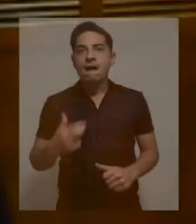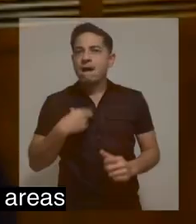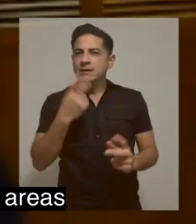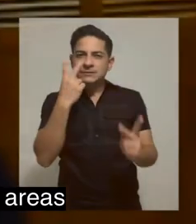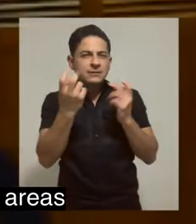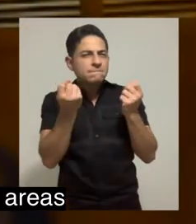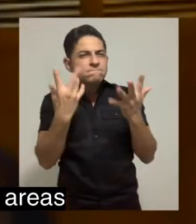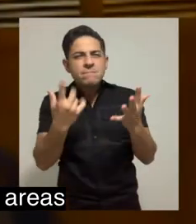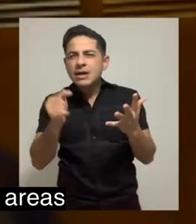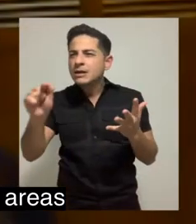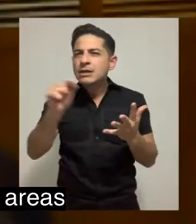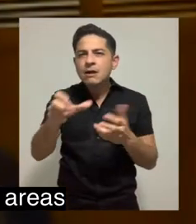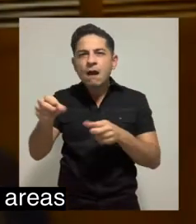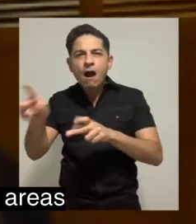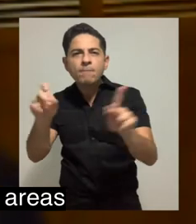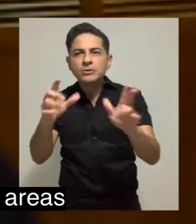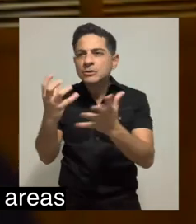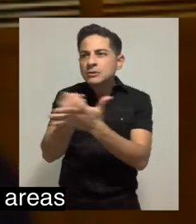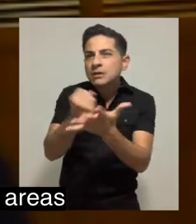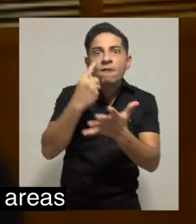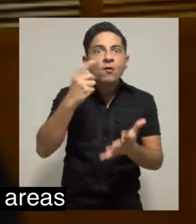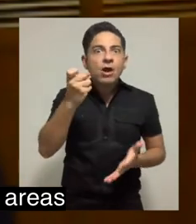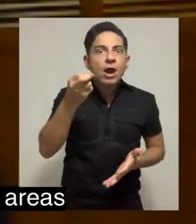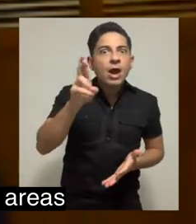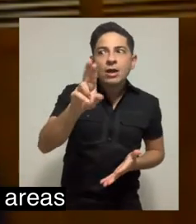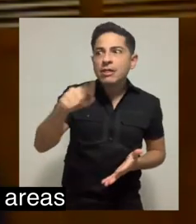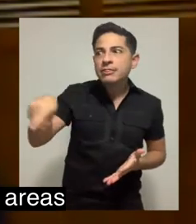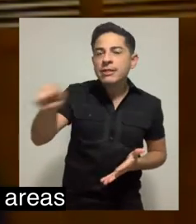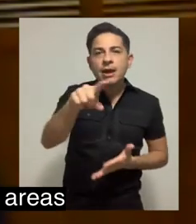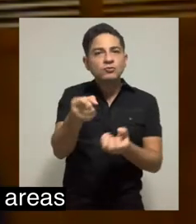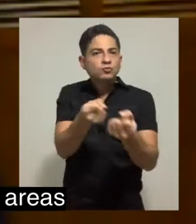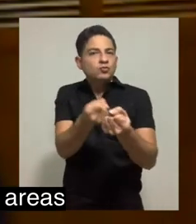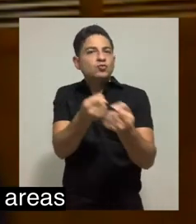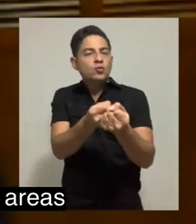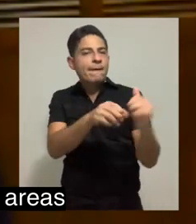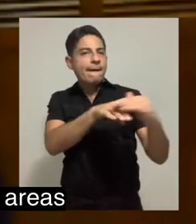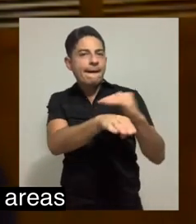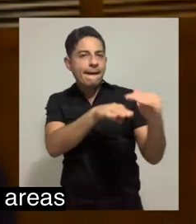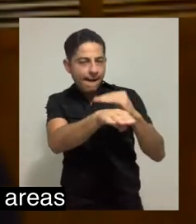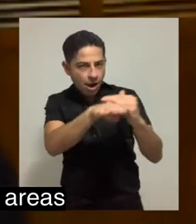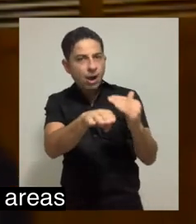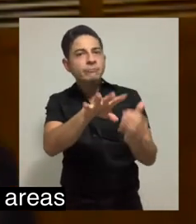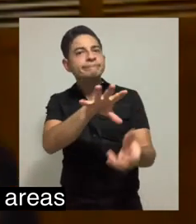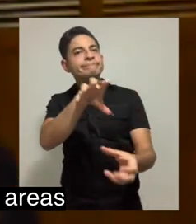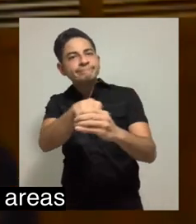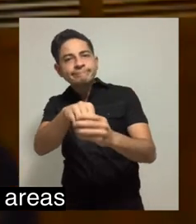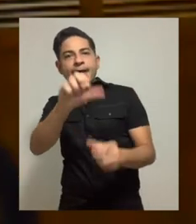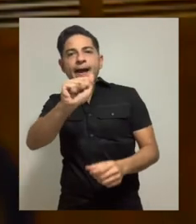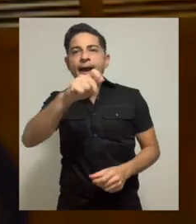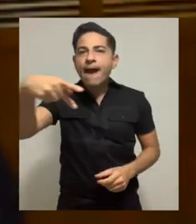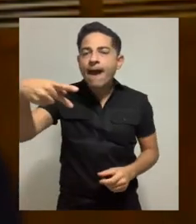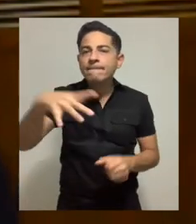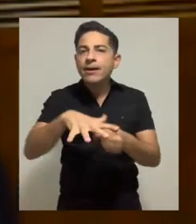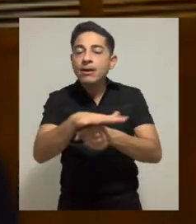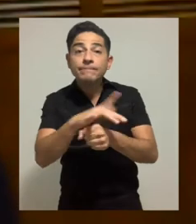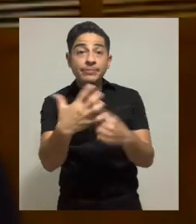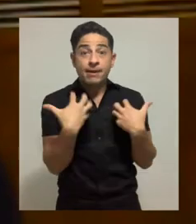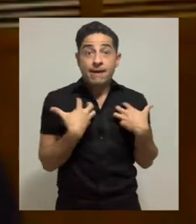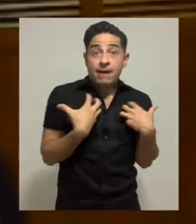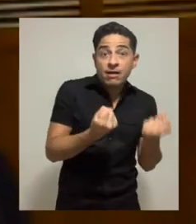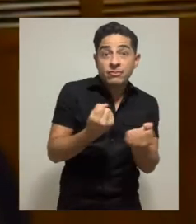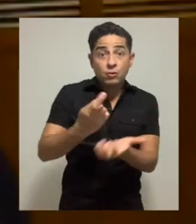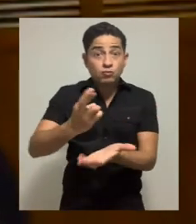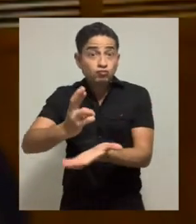I see many opportunities for XR to support accessibility application areas. For example,